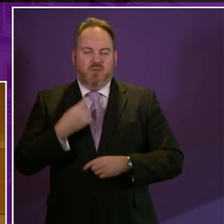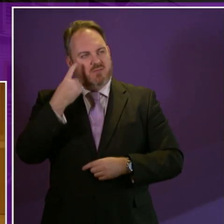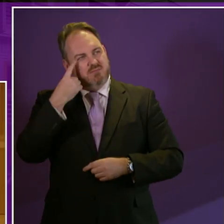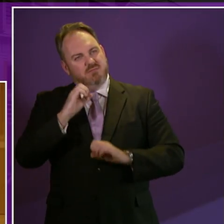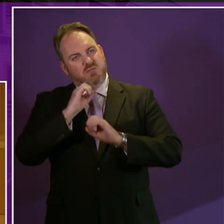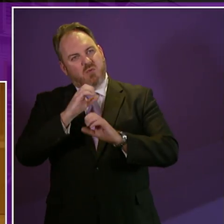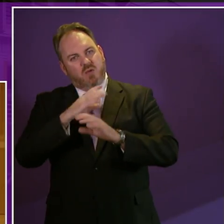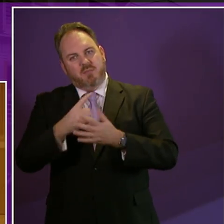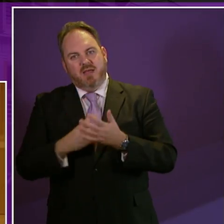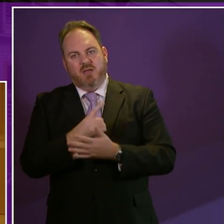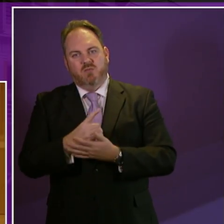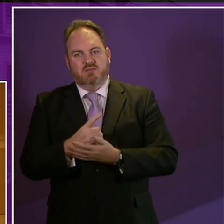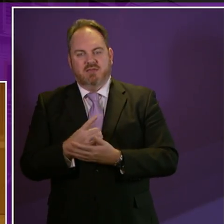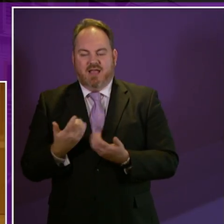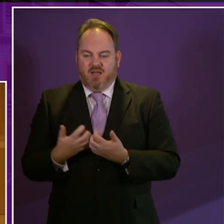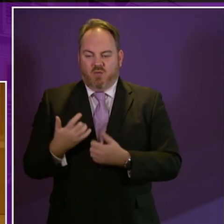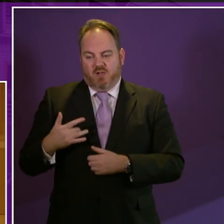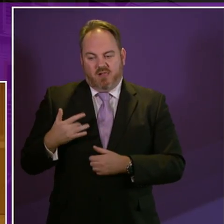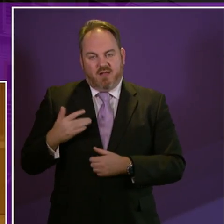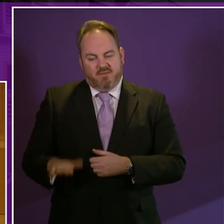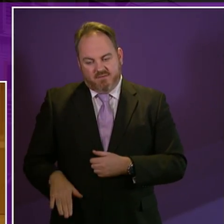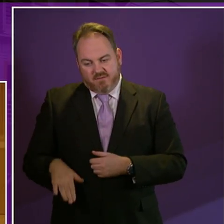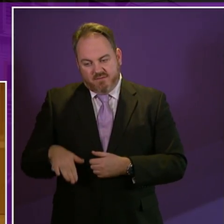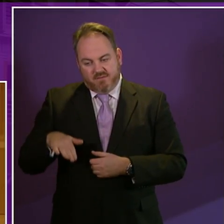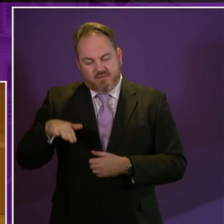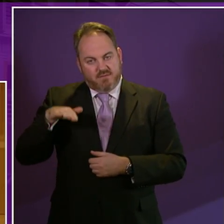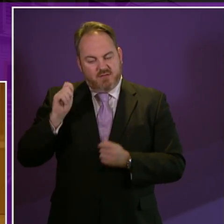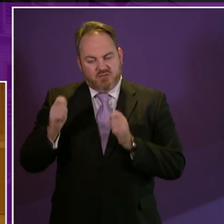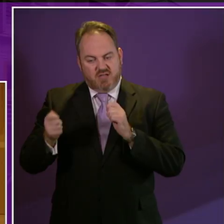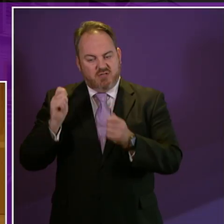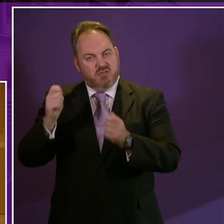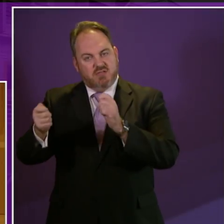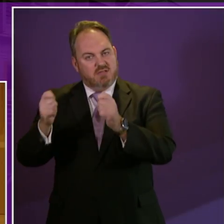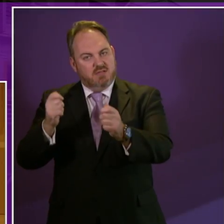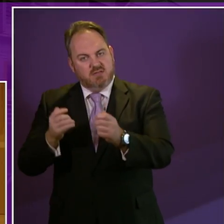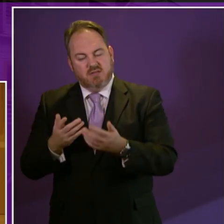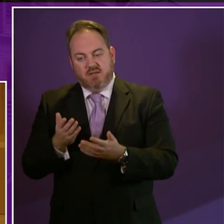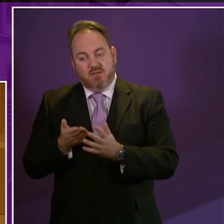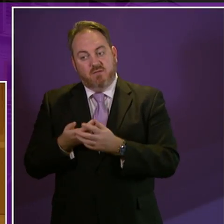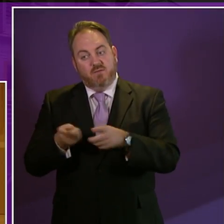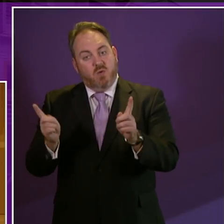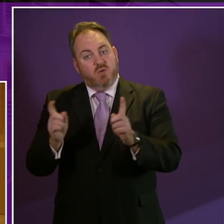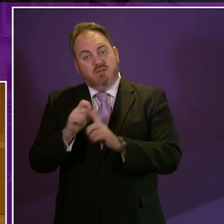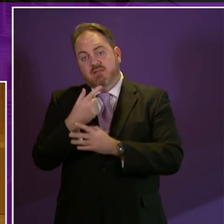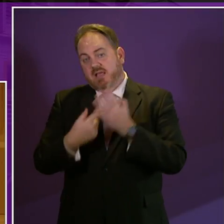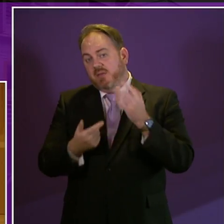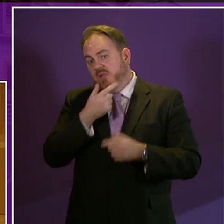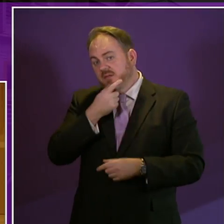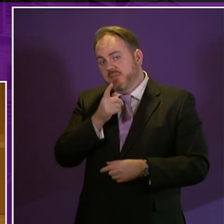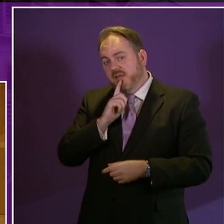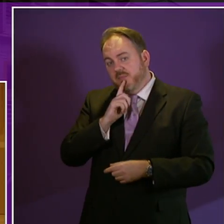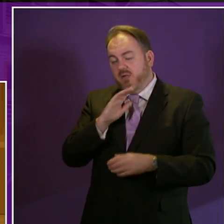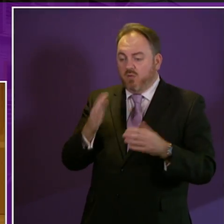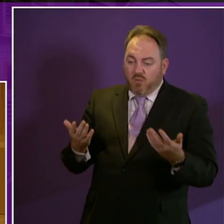every stage of life's journey for families and children and adults affected by disability in our society and obviously